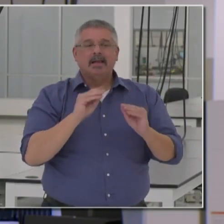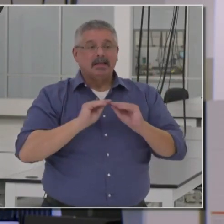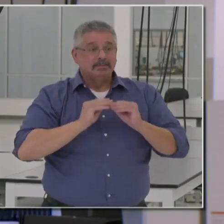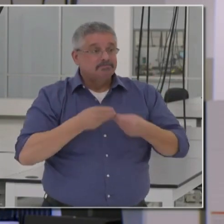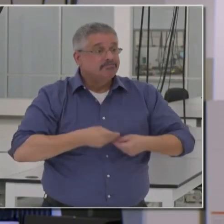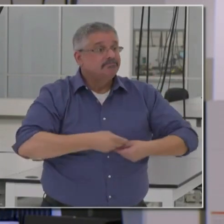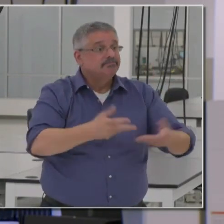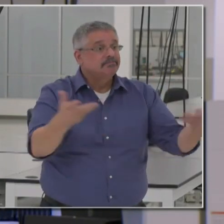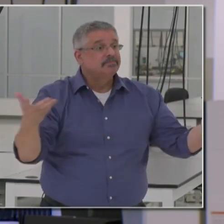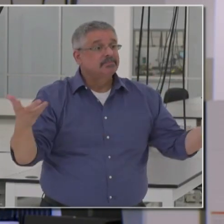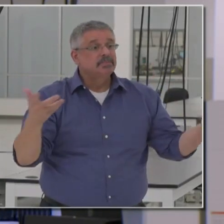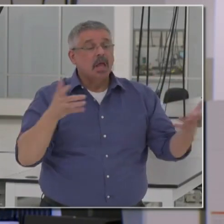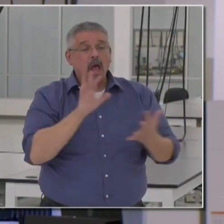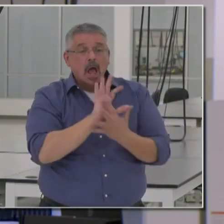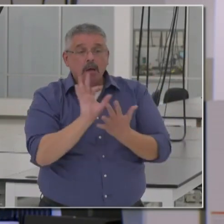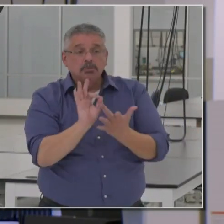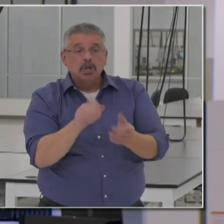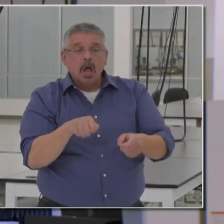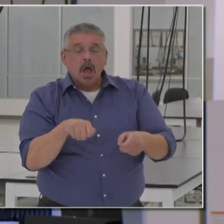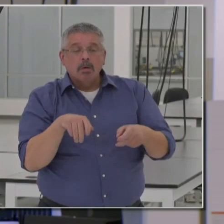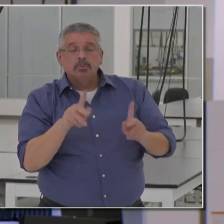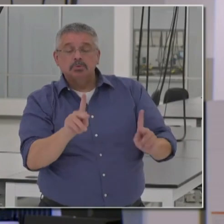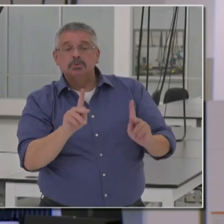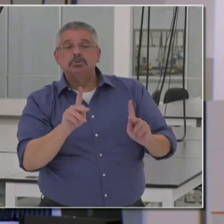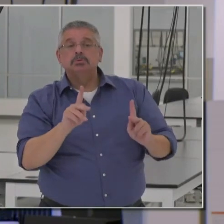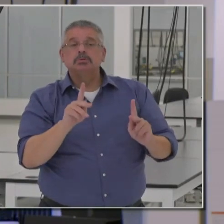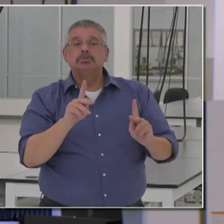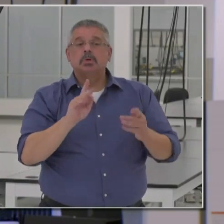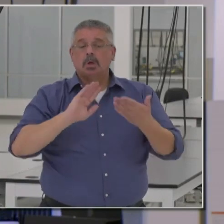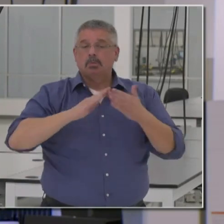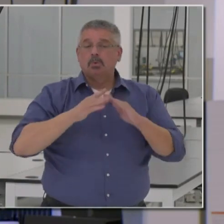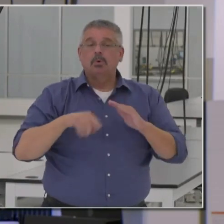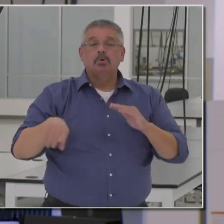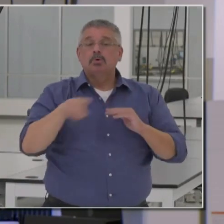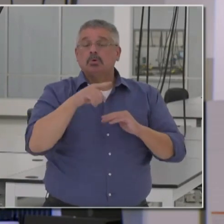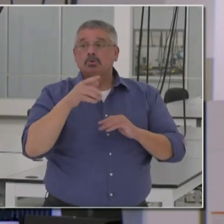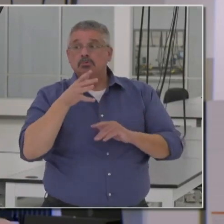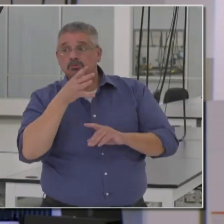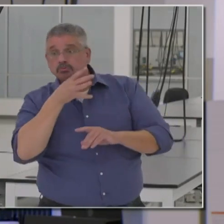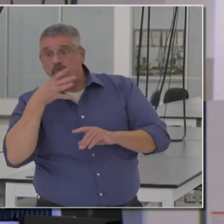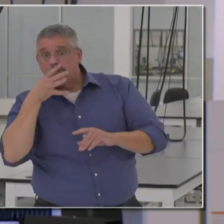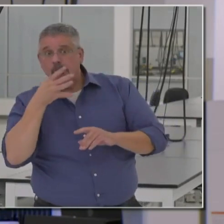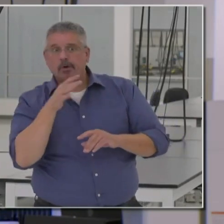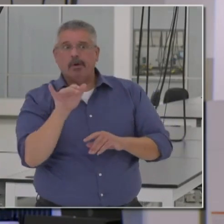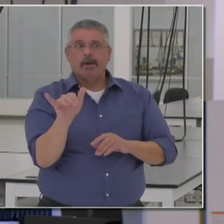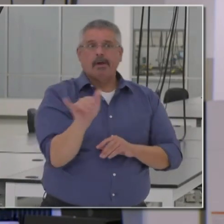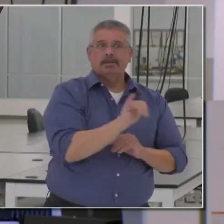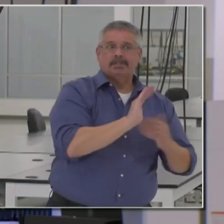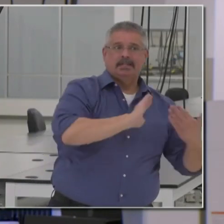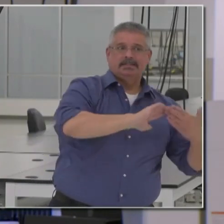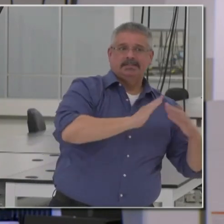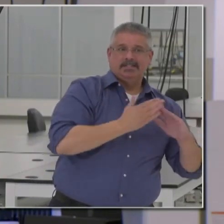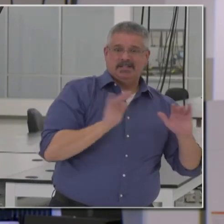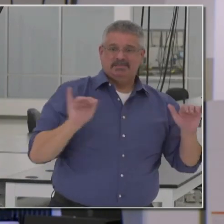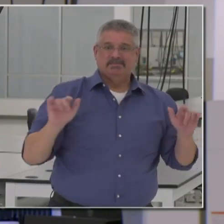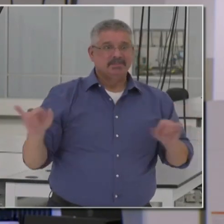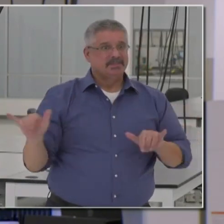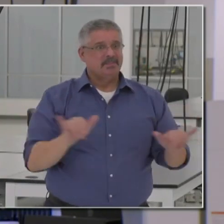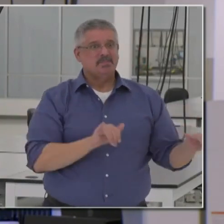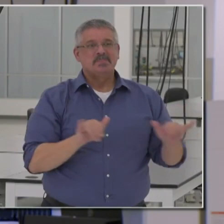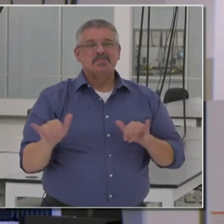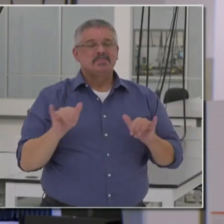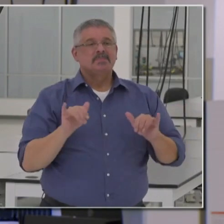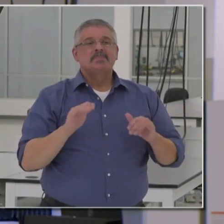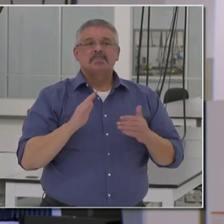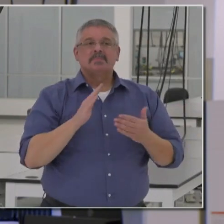of options and opportunities in communities, rural as well as urban and parts of our